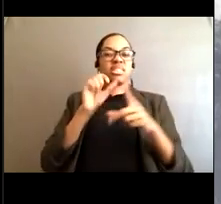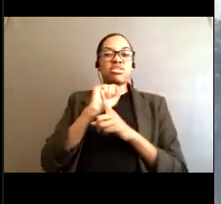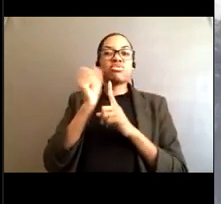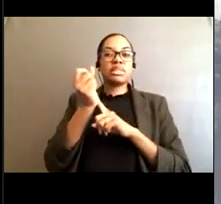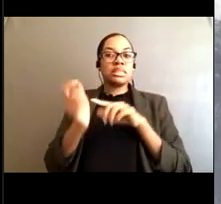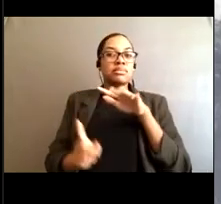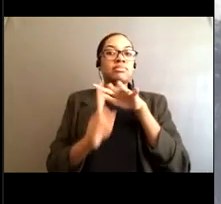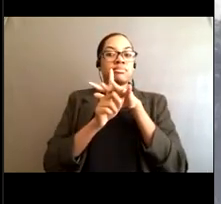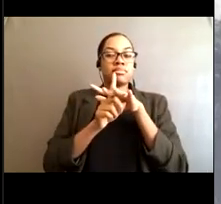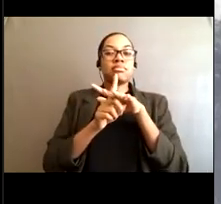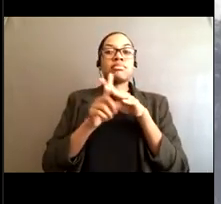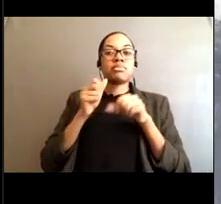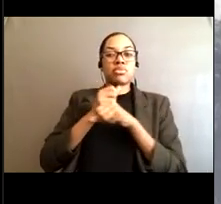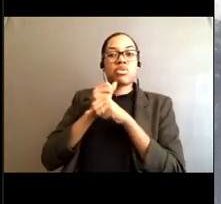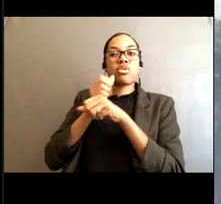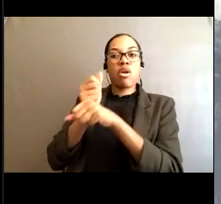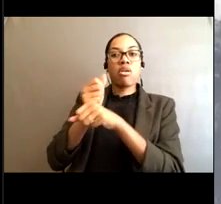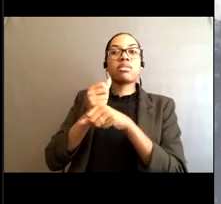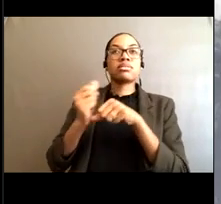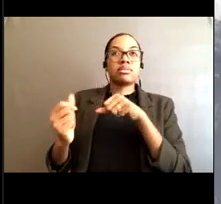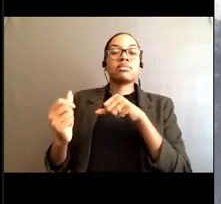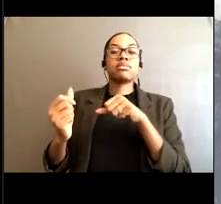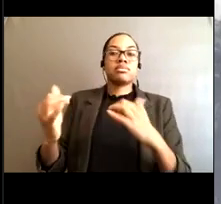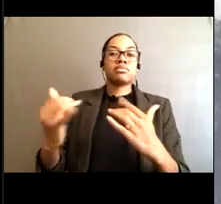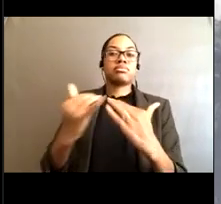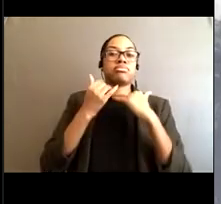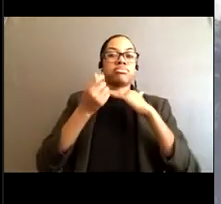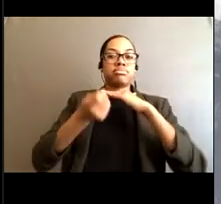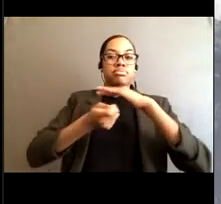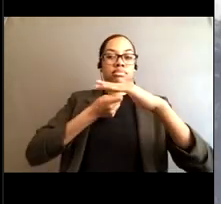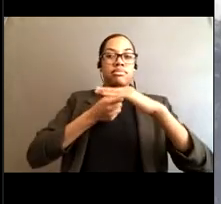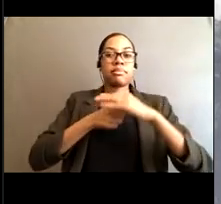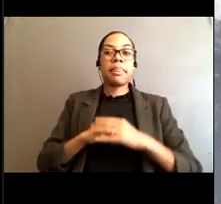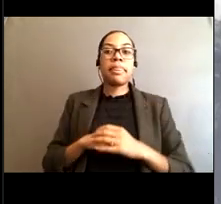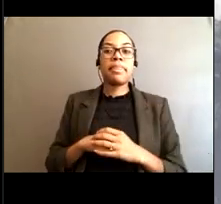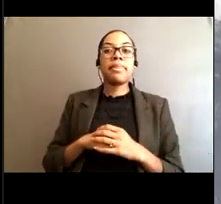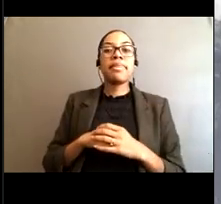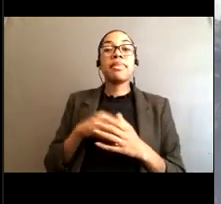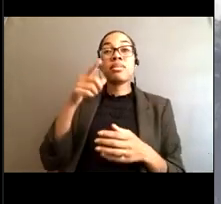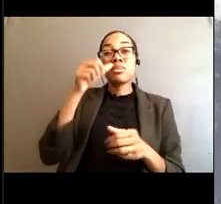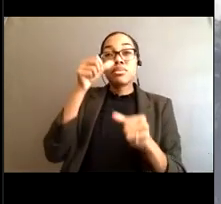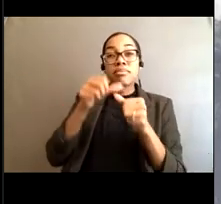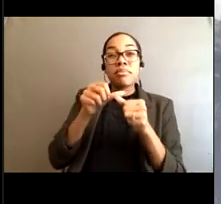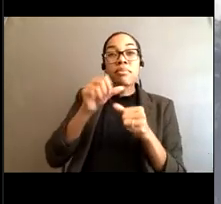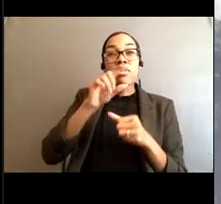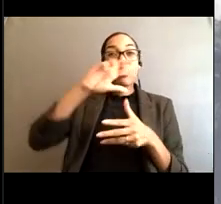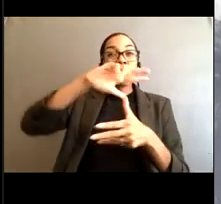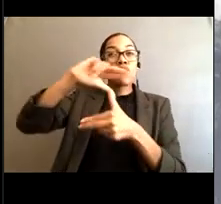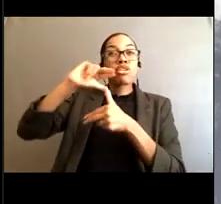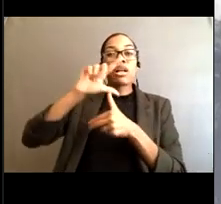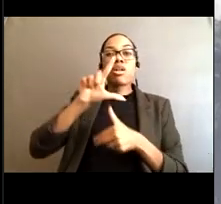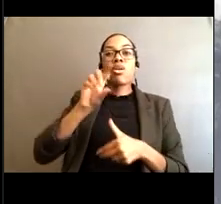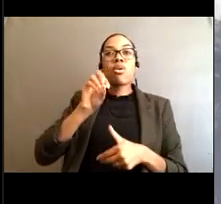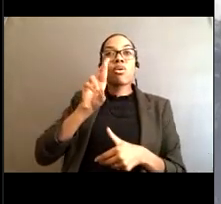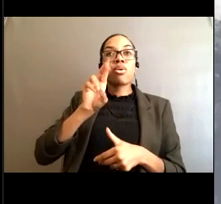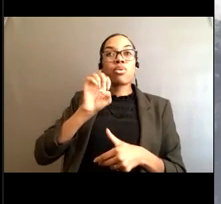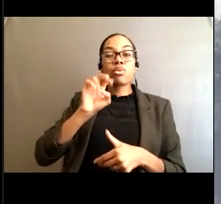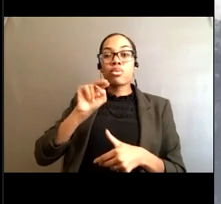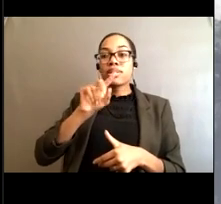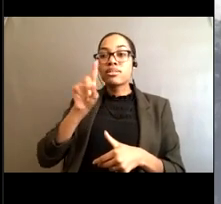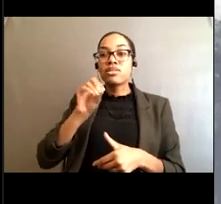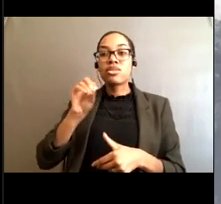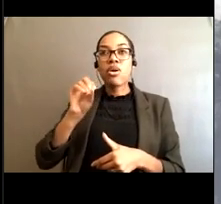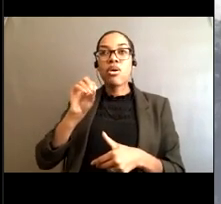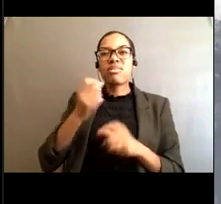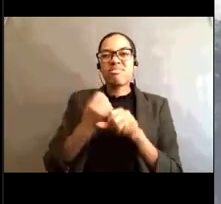last year that, you know, didn't didn't come near the United States. It probably wasn't on most people's radar.